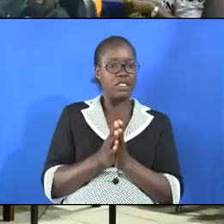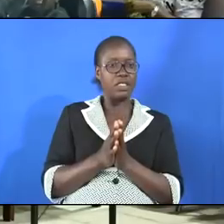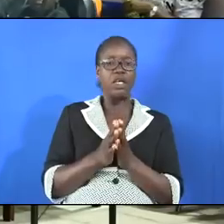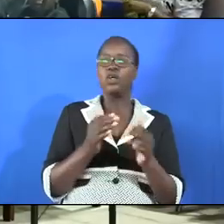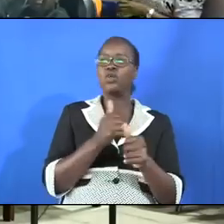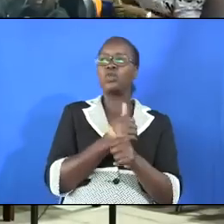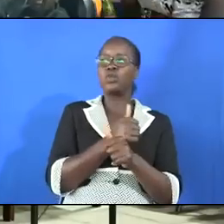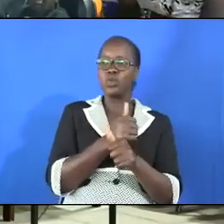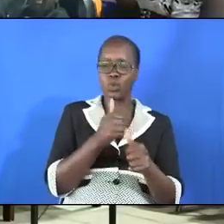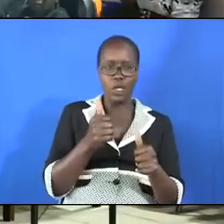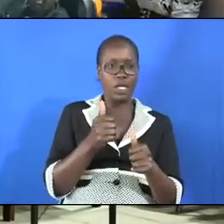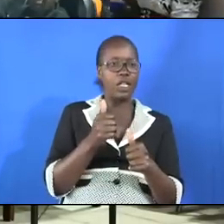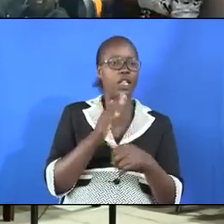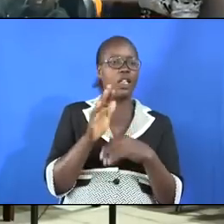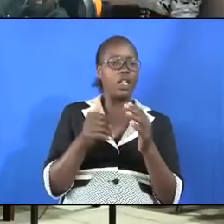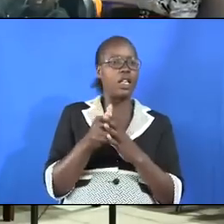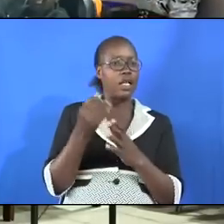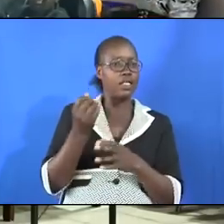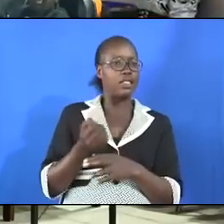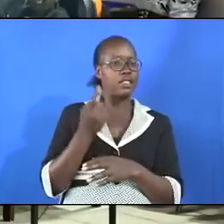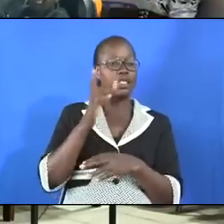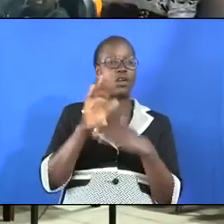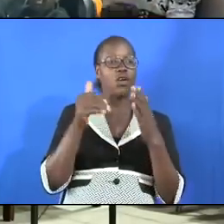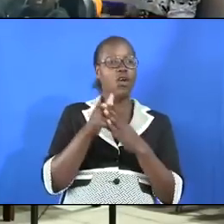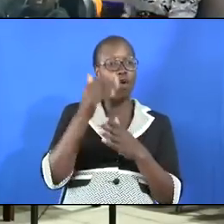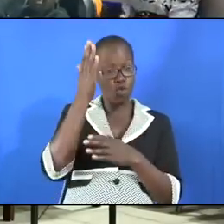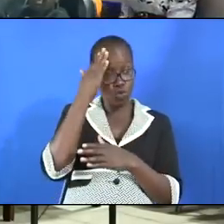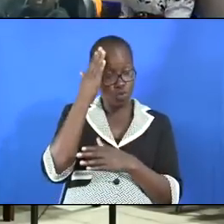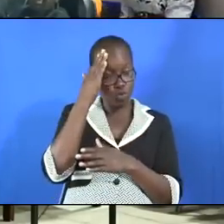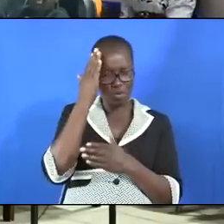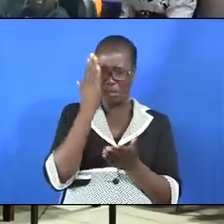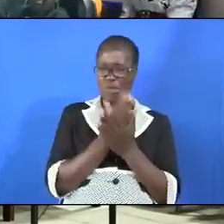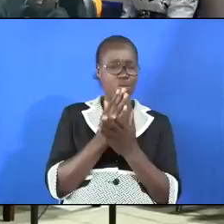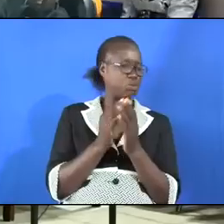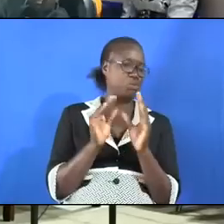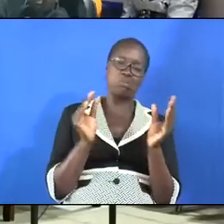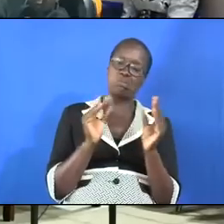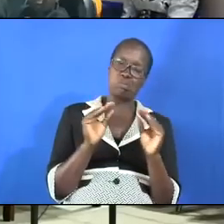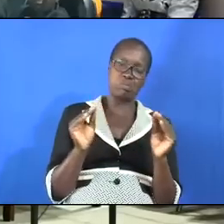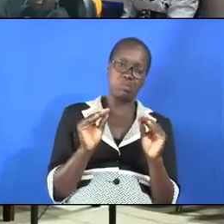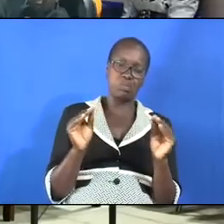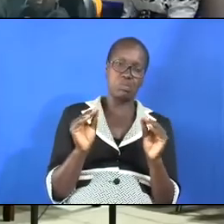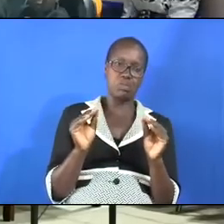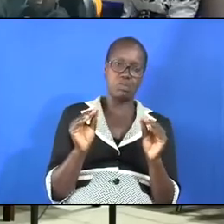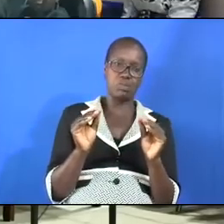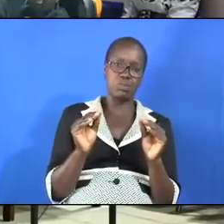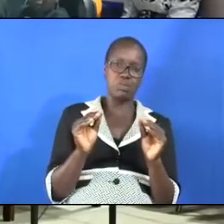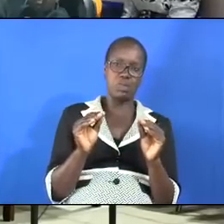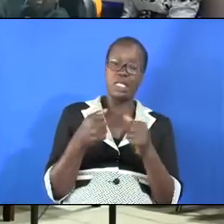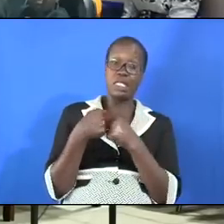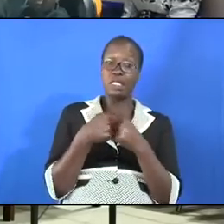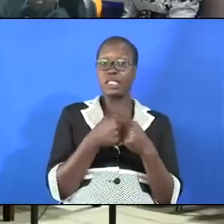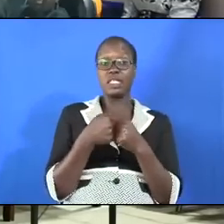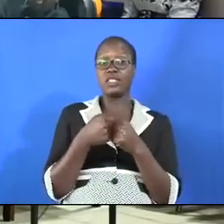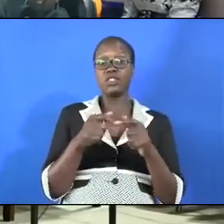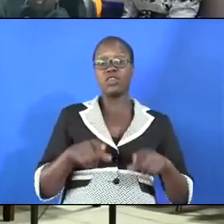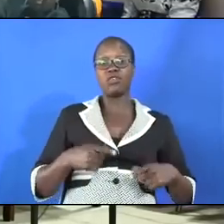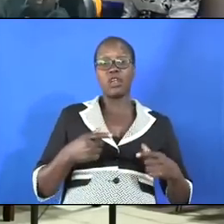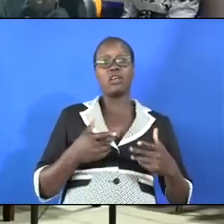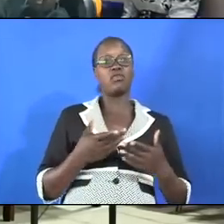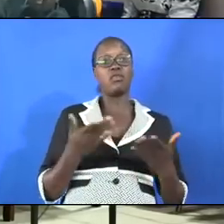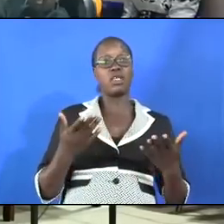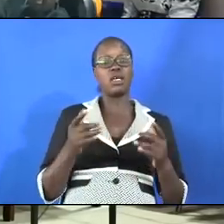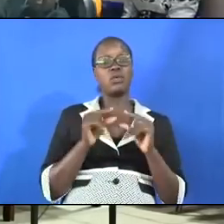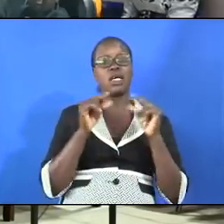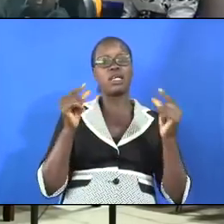should be well in all matters, but as all of us know, this is not true. Challenges of life face us whether we are